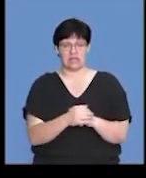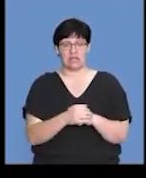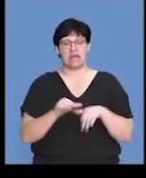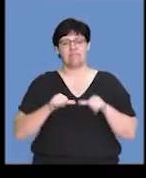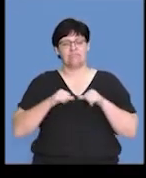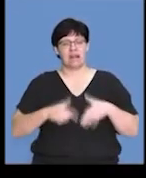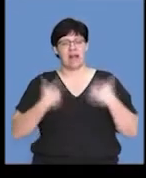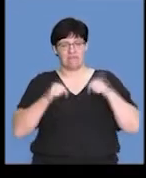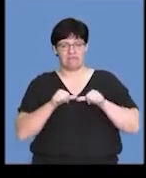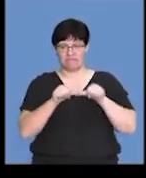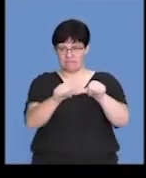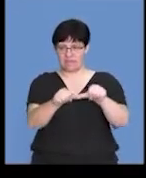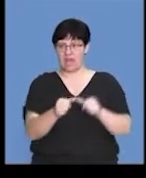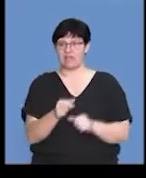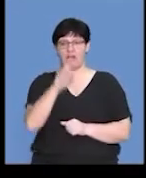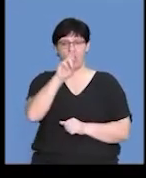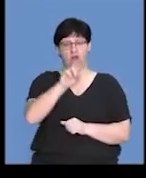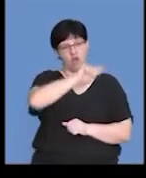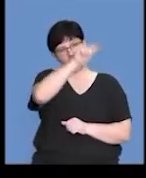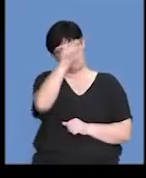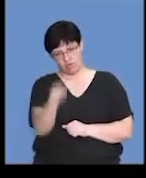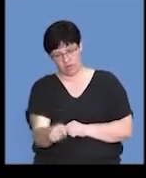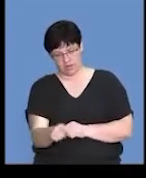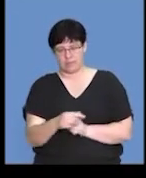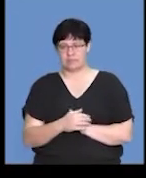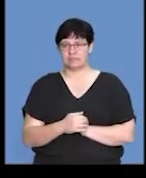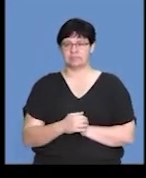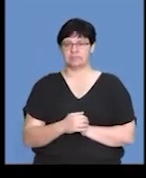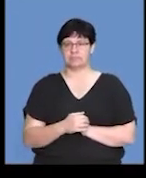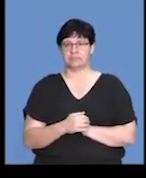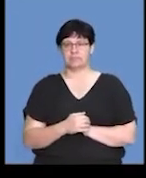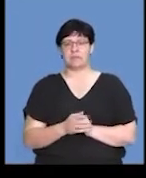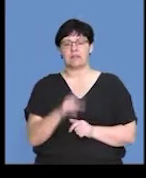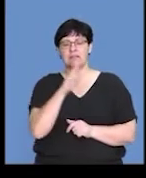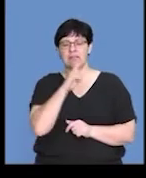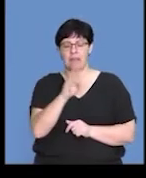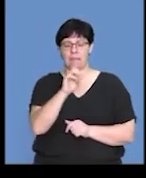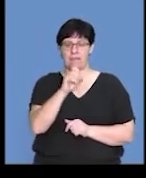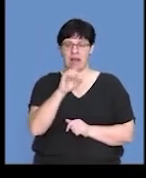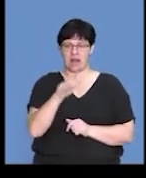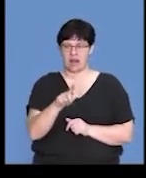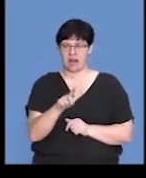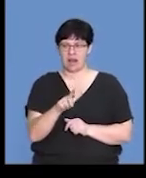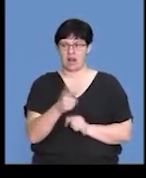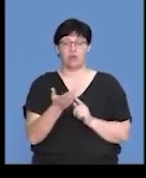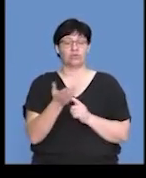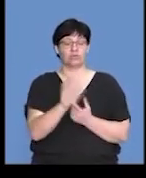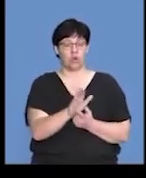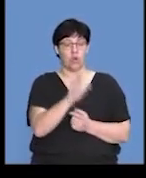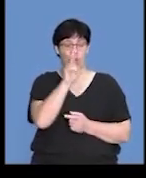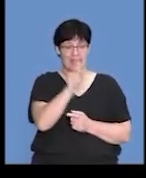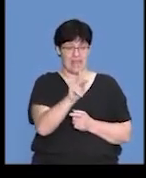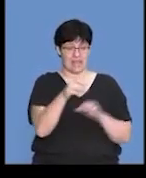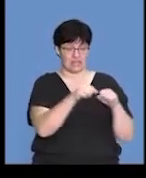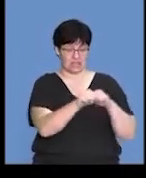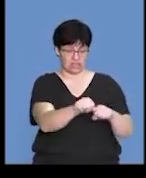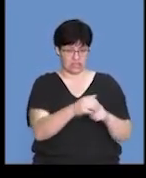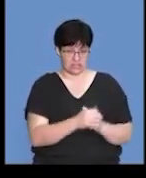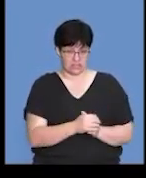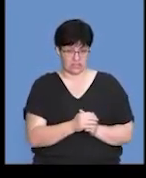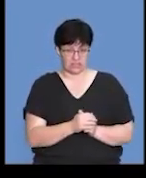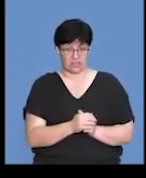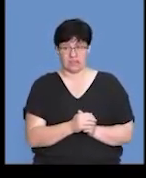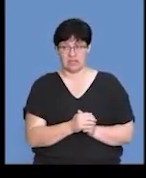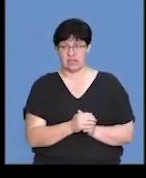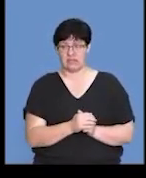and the R-strategy graphs. And so you know that mammals generally show the K-strategy, and